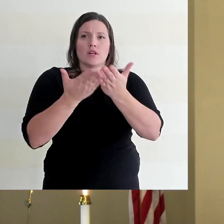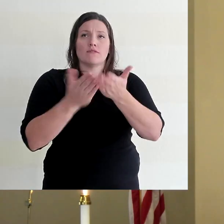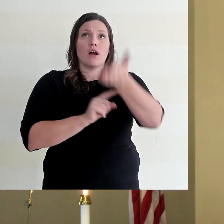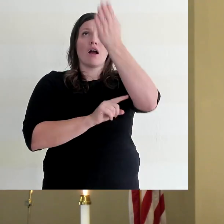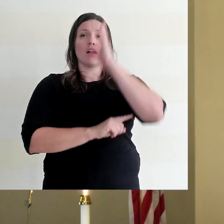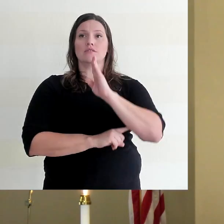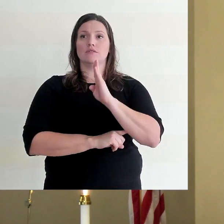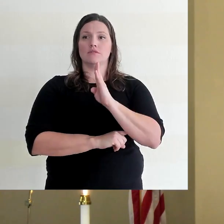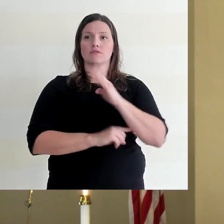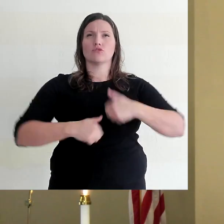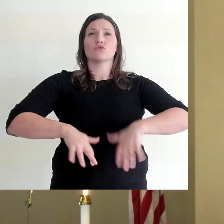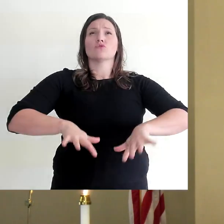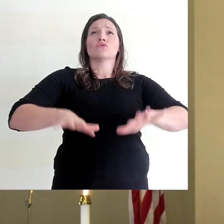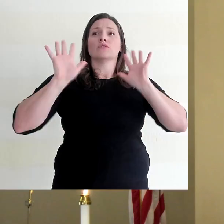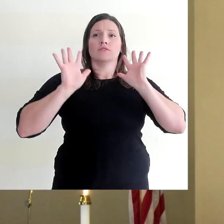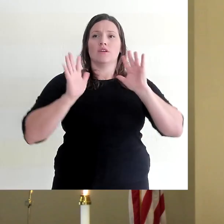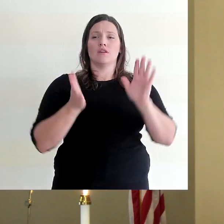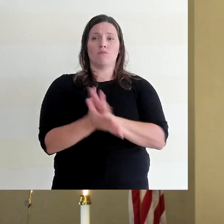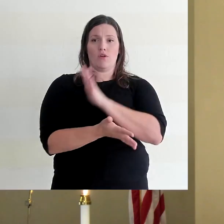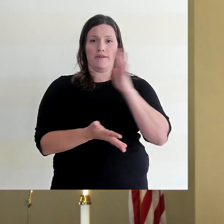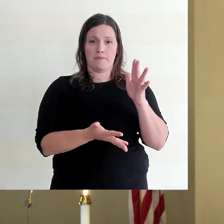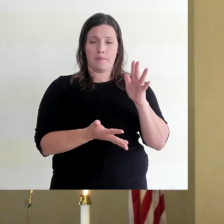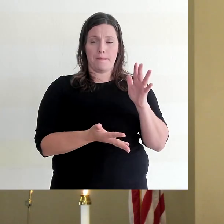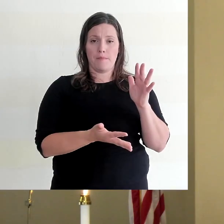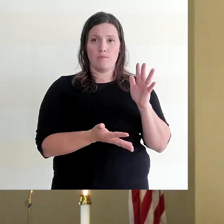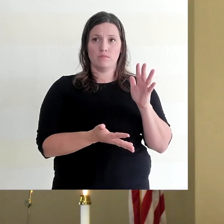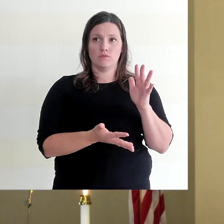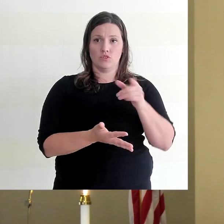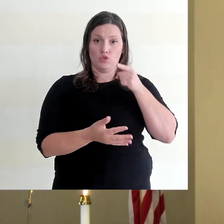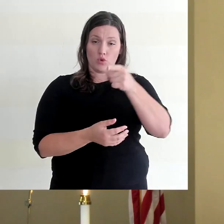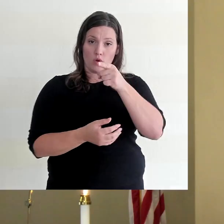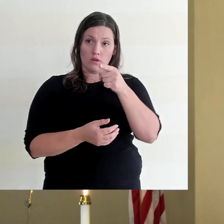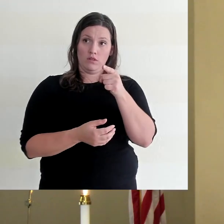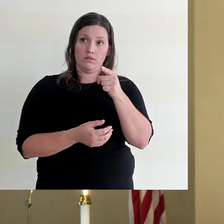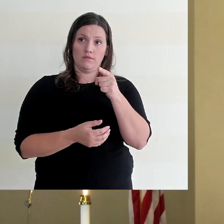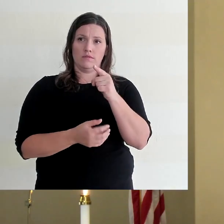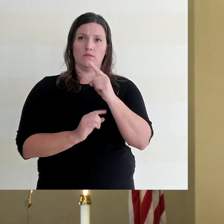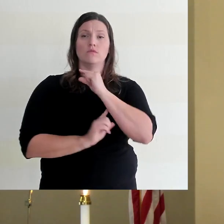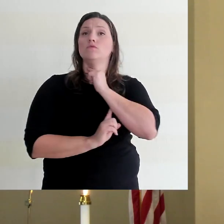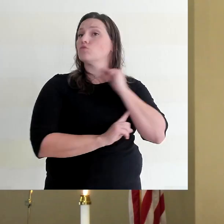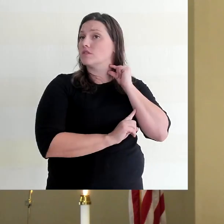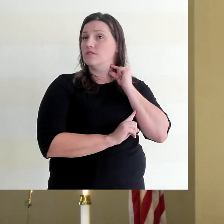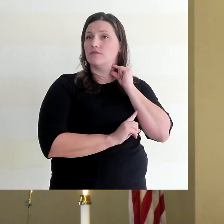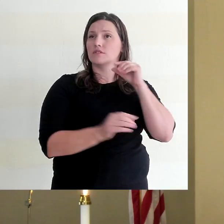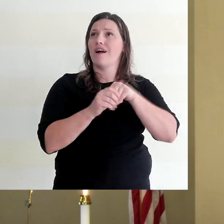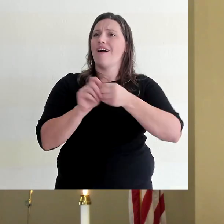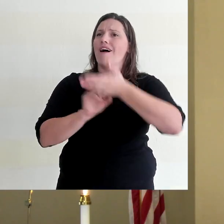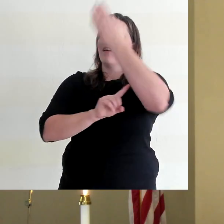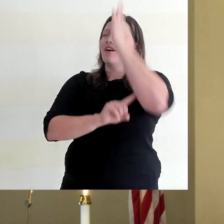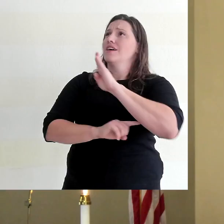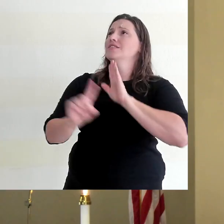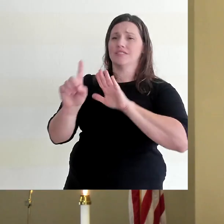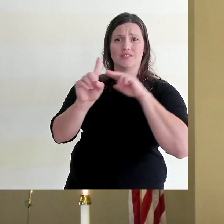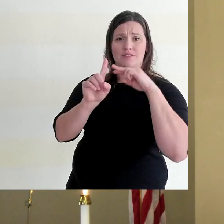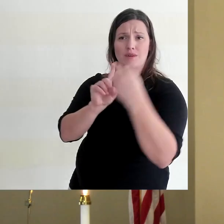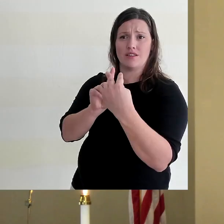God a sacrifice a praise. You are a priest in God's eyes.